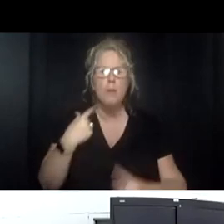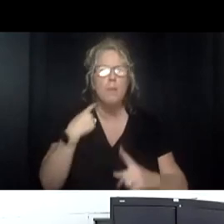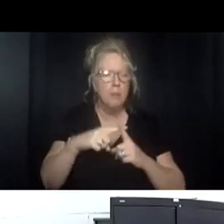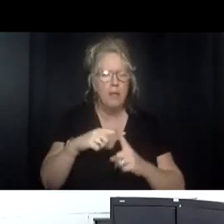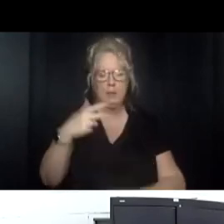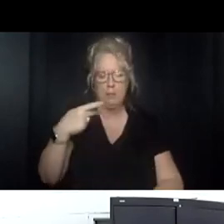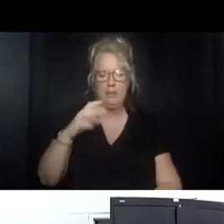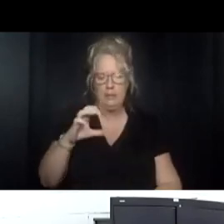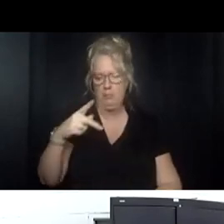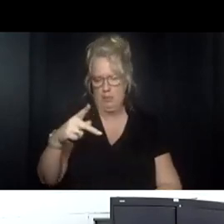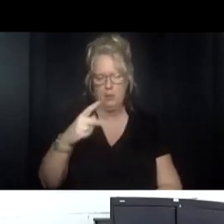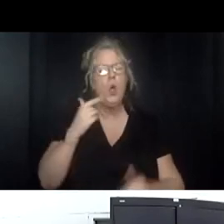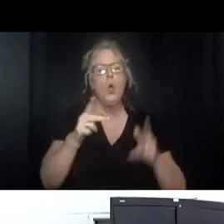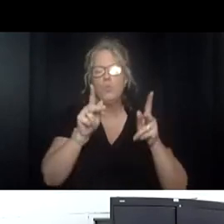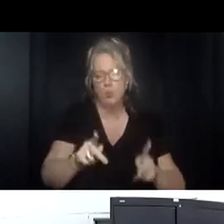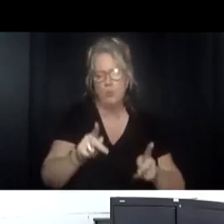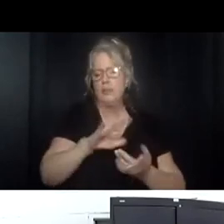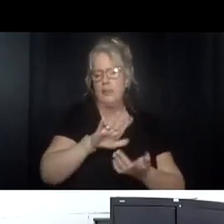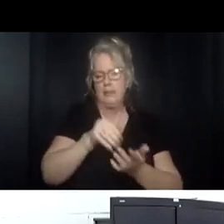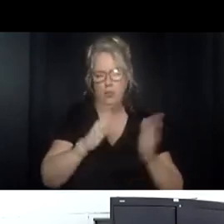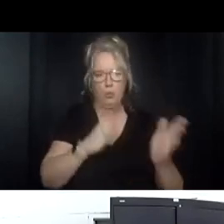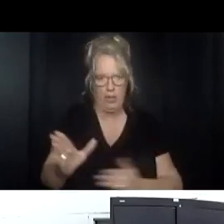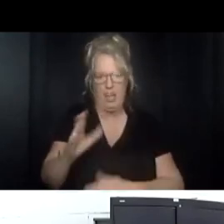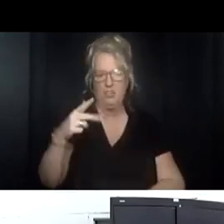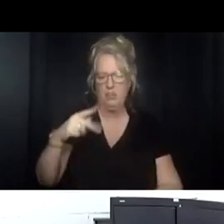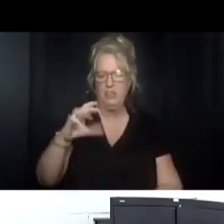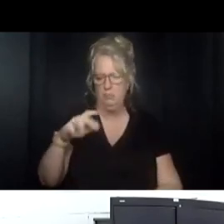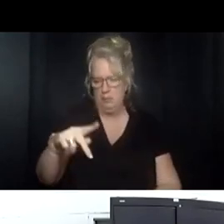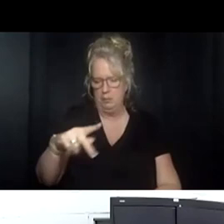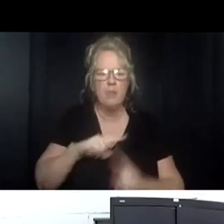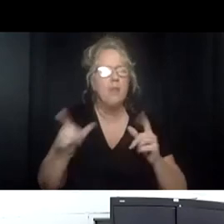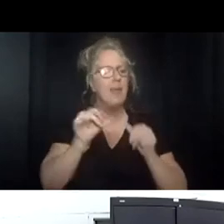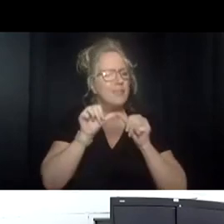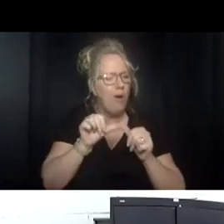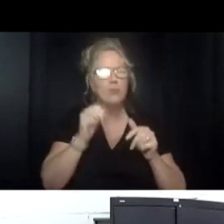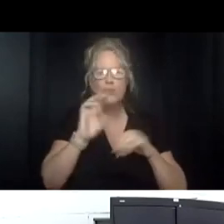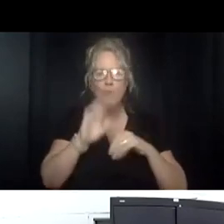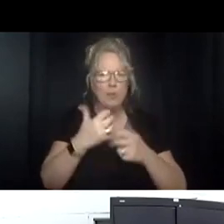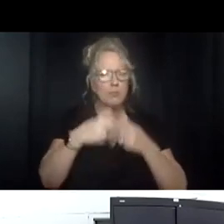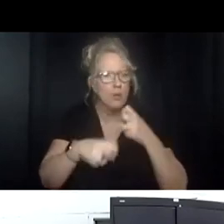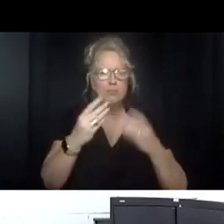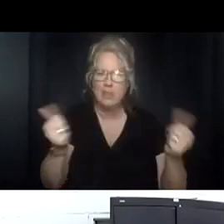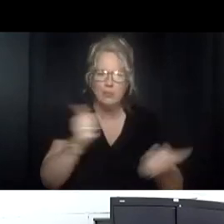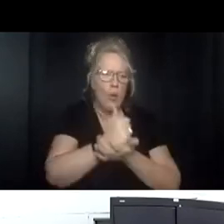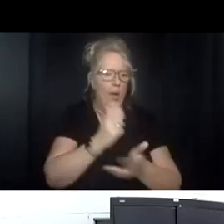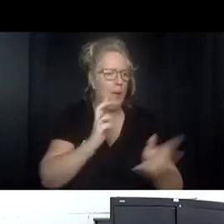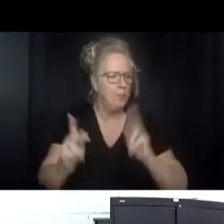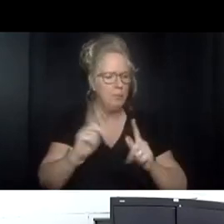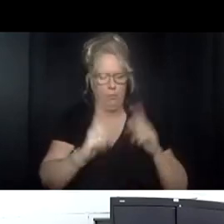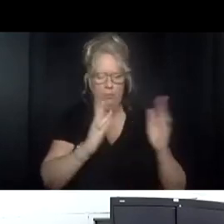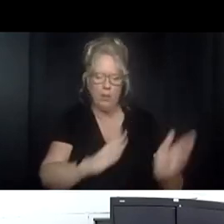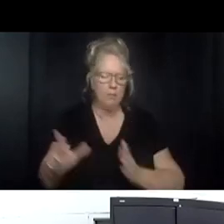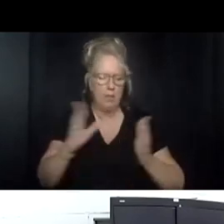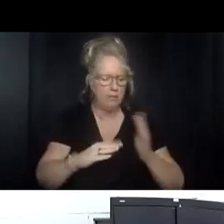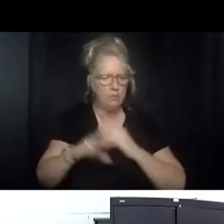pcp or person-centered plans is an ongoing problem-solving process used to help people with disabilities plan for their